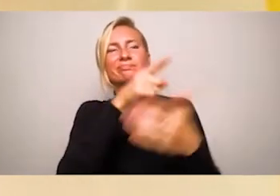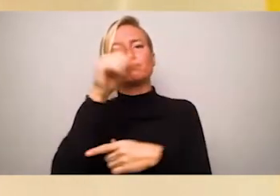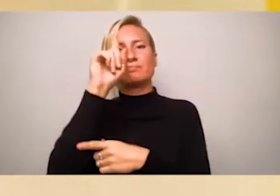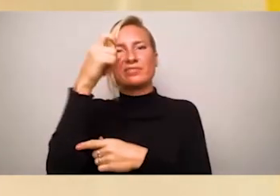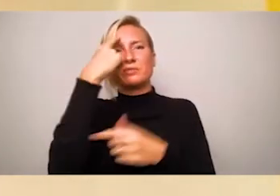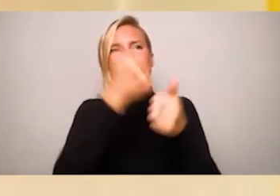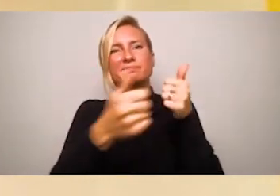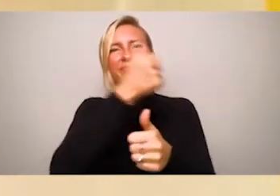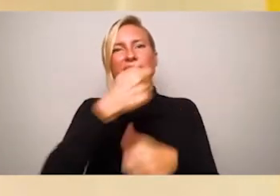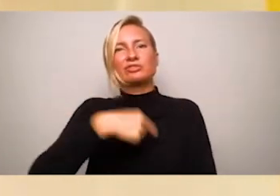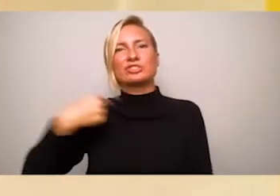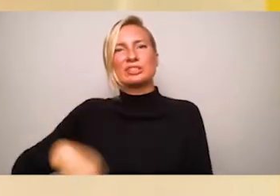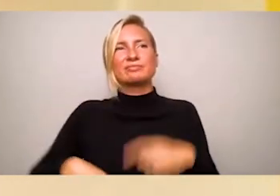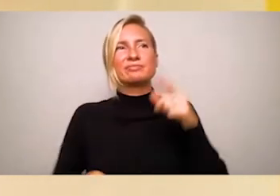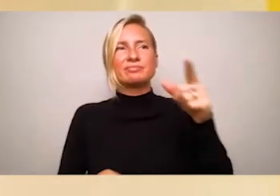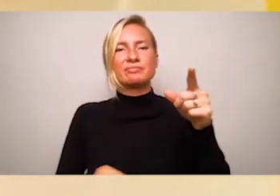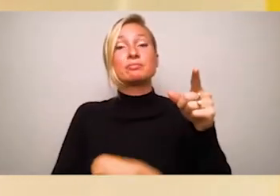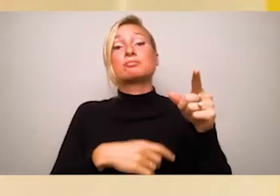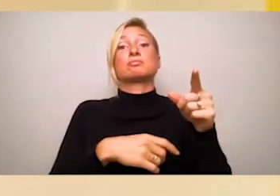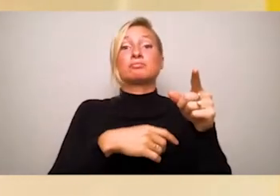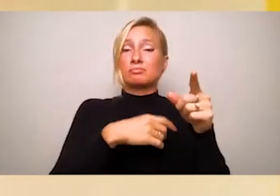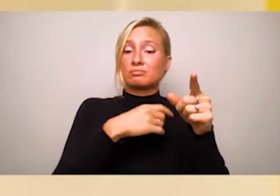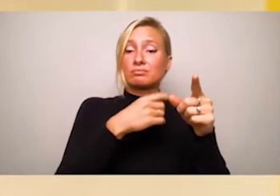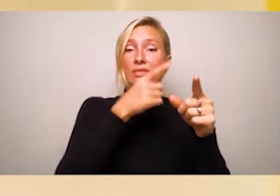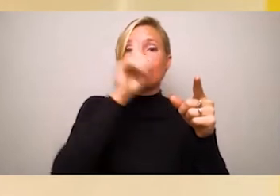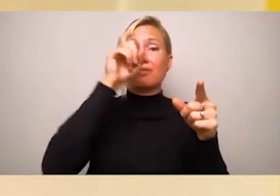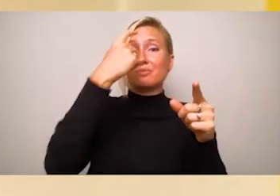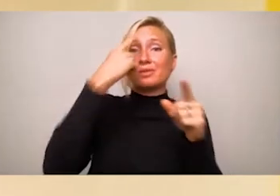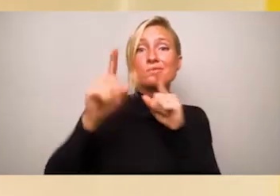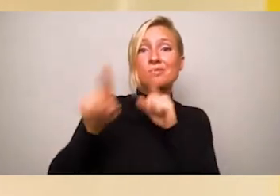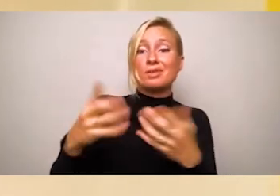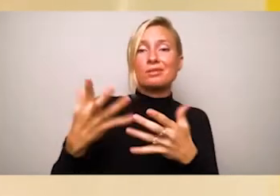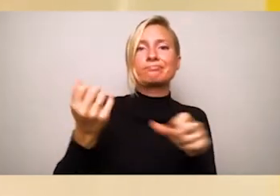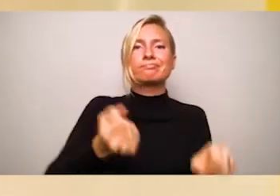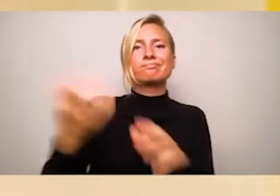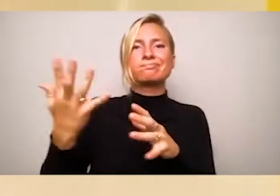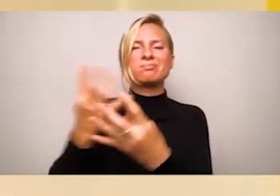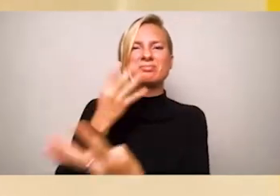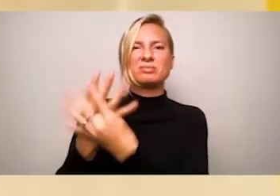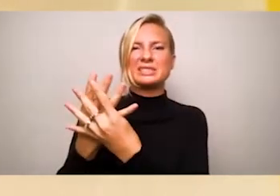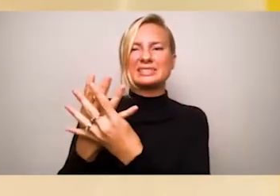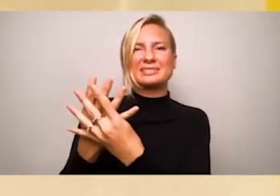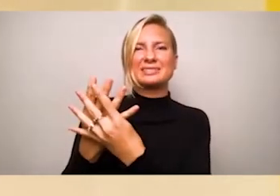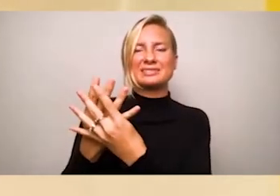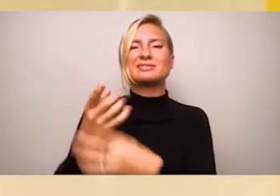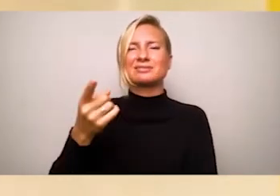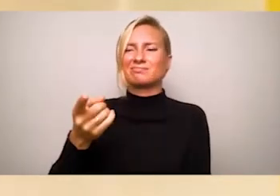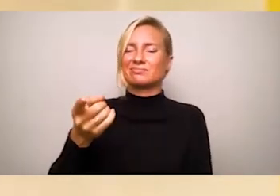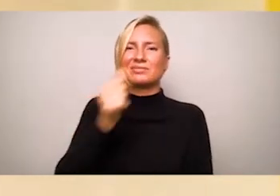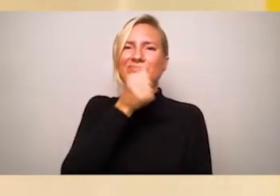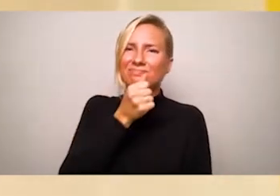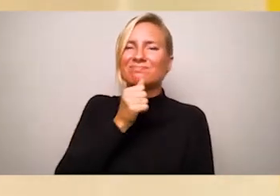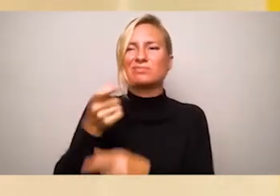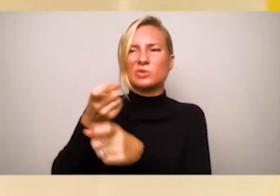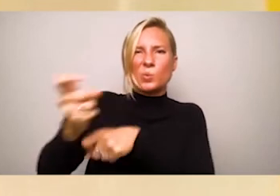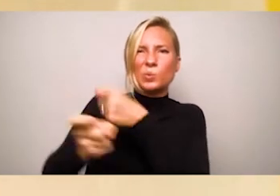prison, starved and tortured for decades. My father grew up with a dissident label of bad